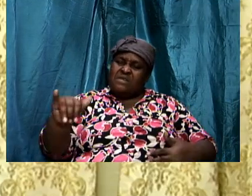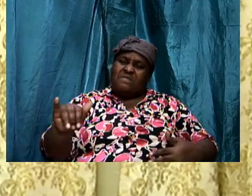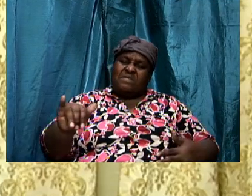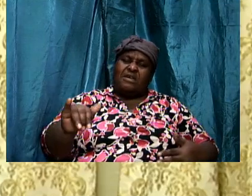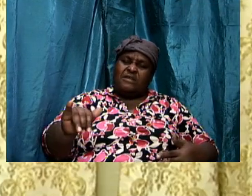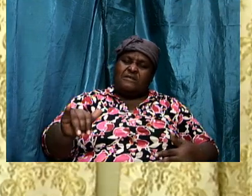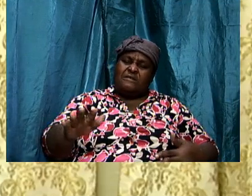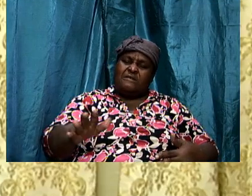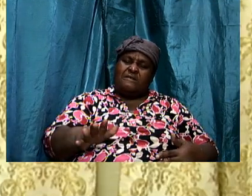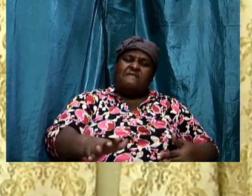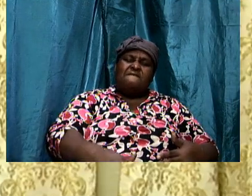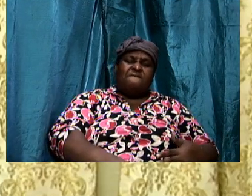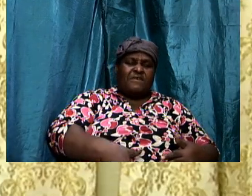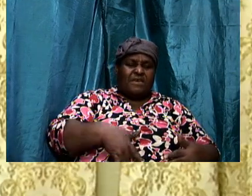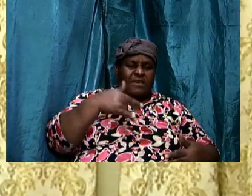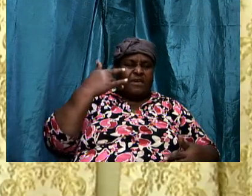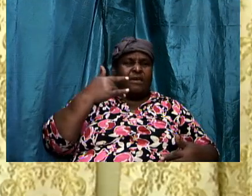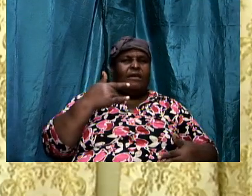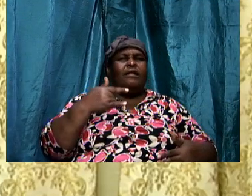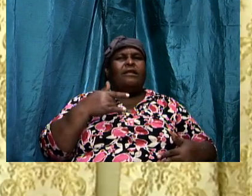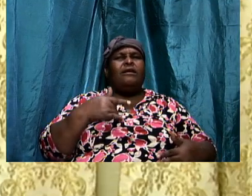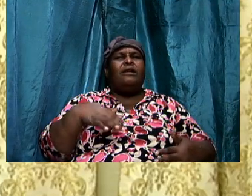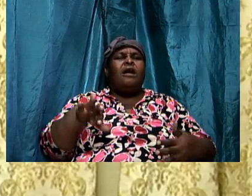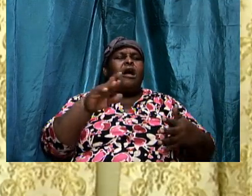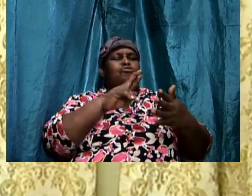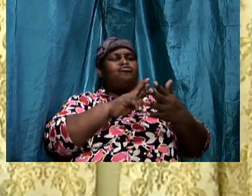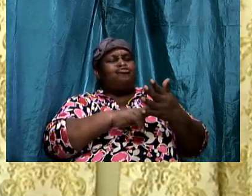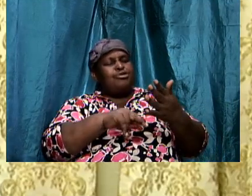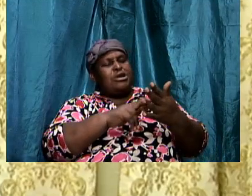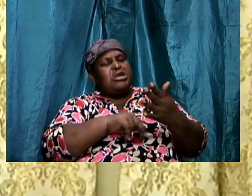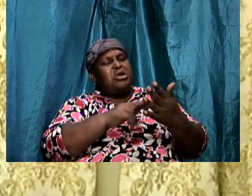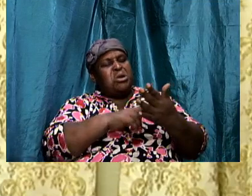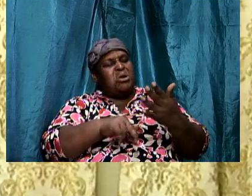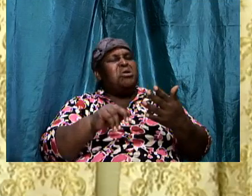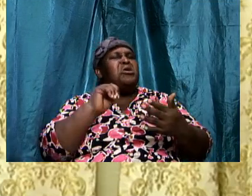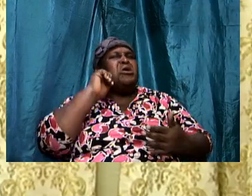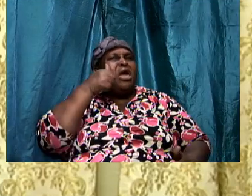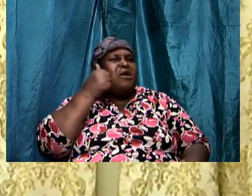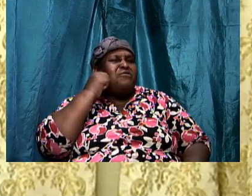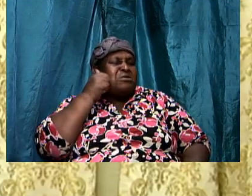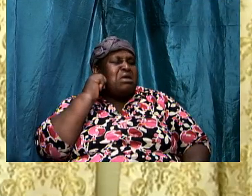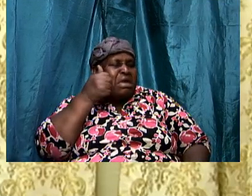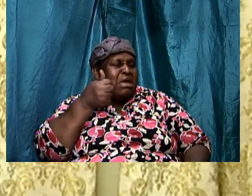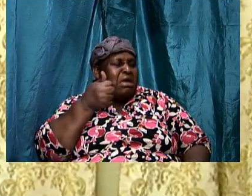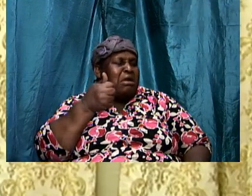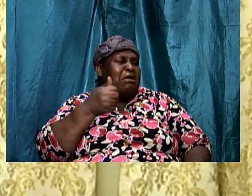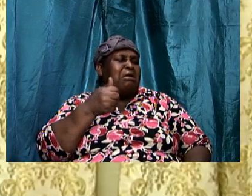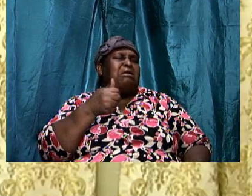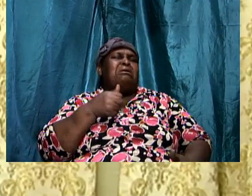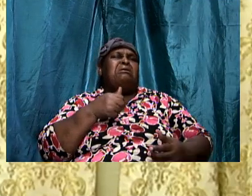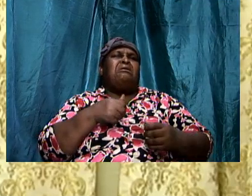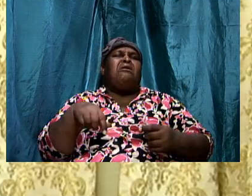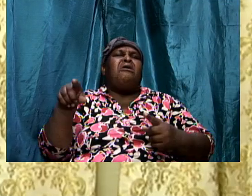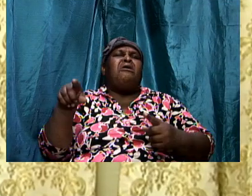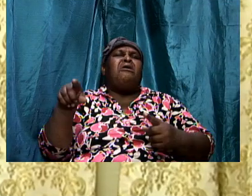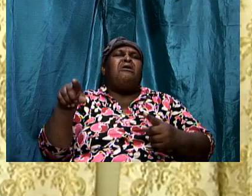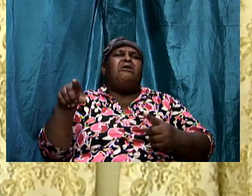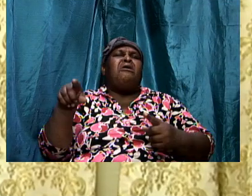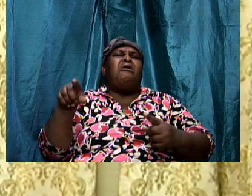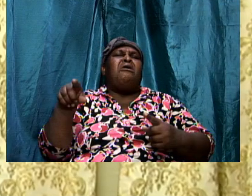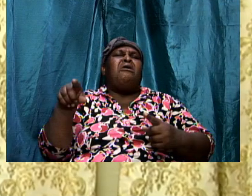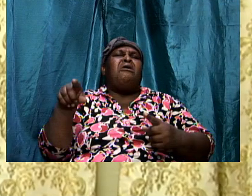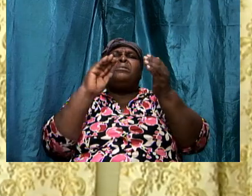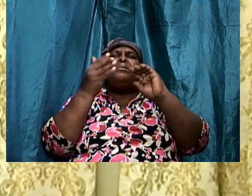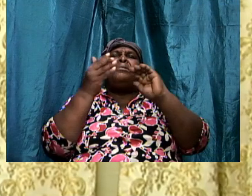inertia. And do it today. And do it tomorrow. And do it next week. And keep on doing it. Until it becomes